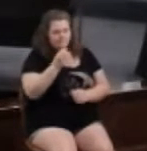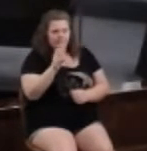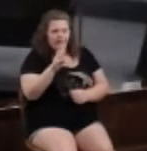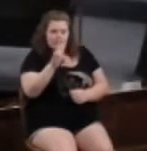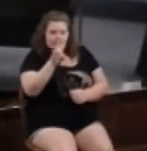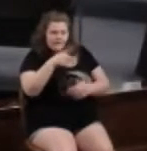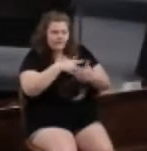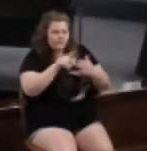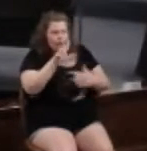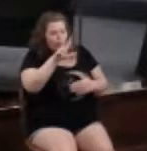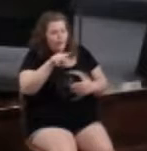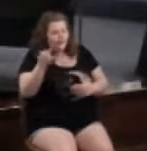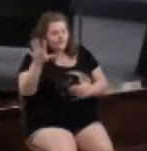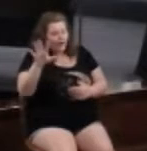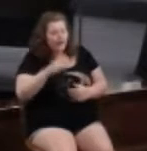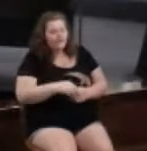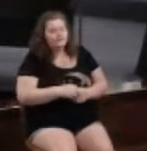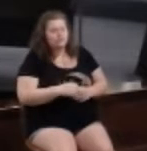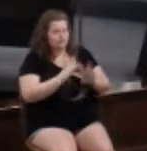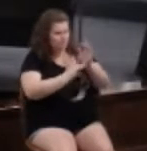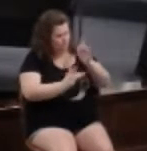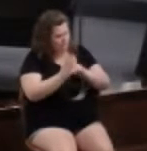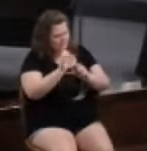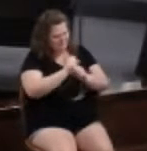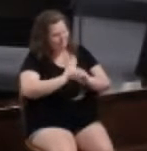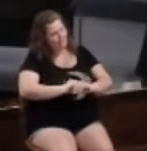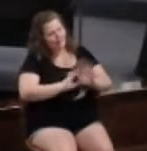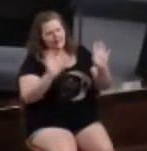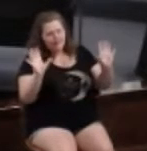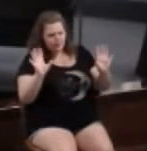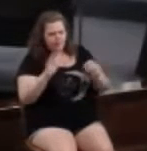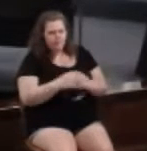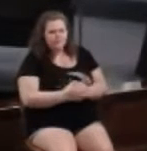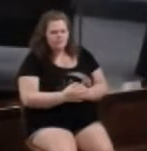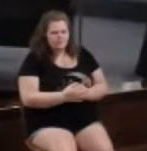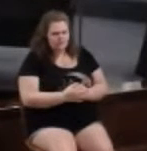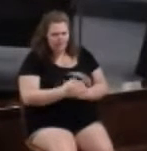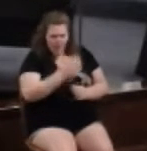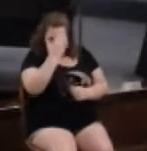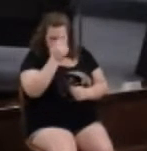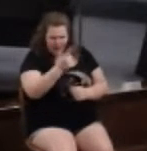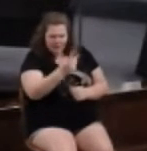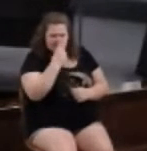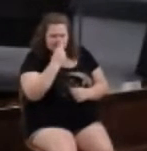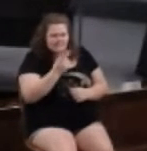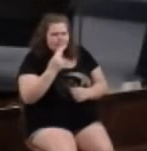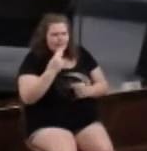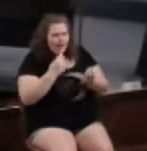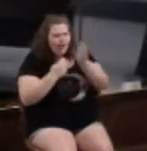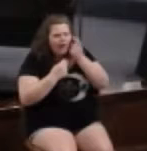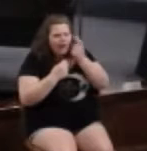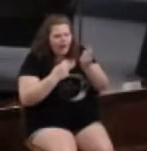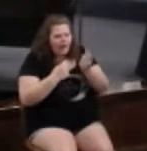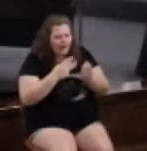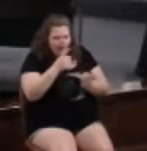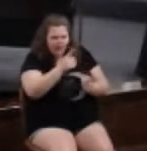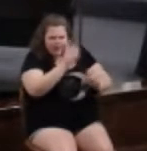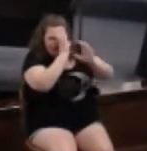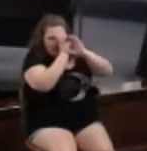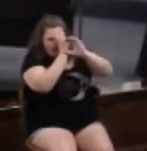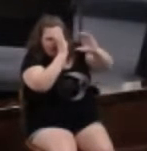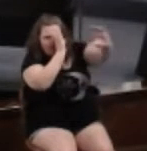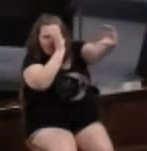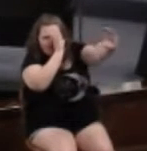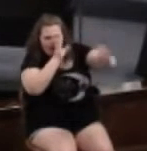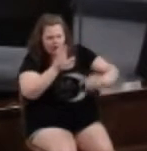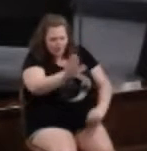through 5, Jesus makes this quite clear. Why do you see the speck that is in your brother's eyes but do not notice the log that is